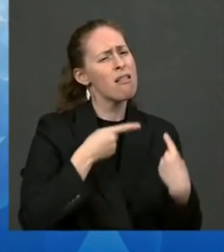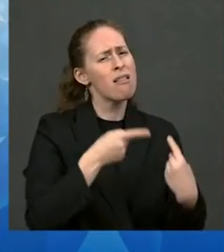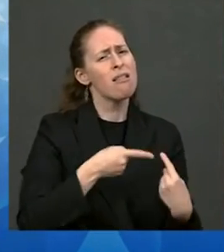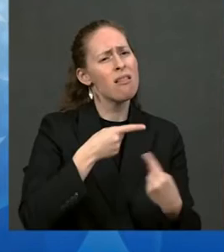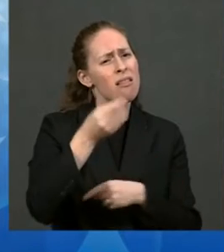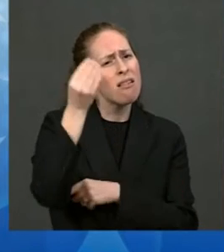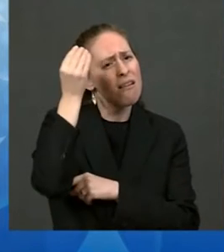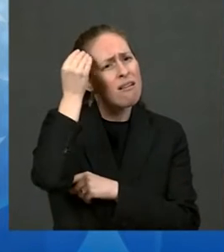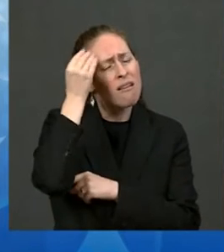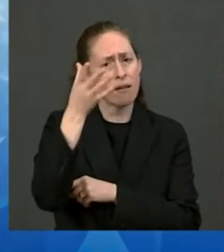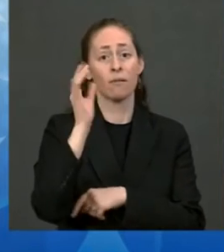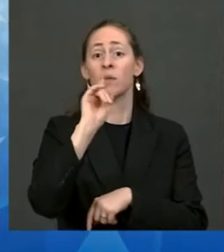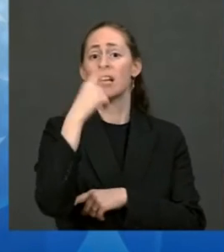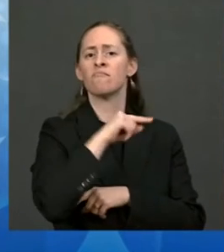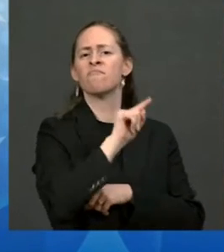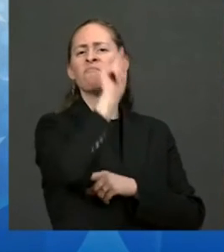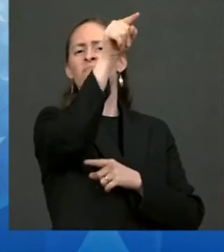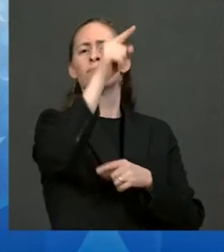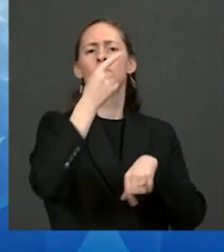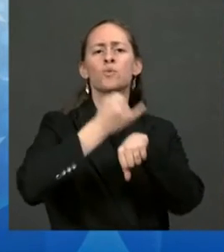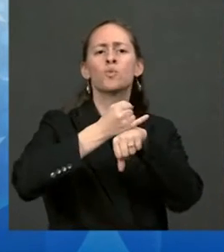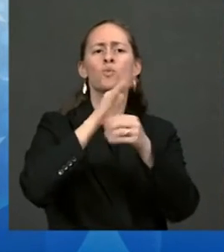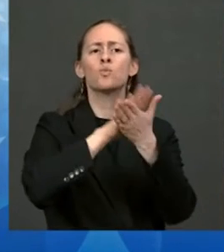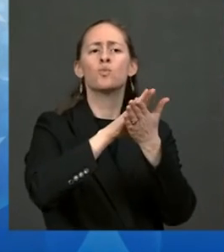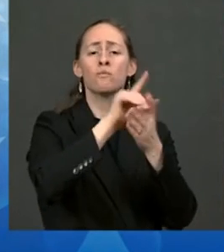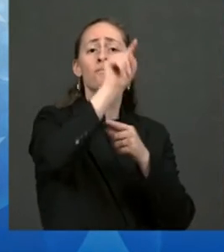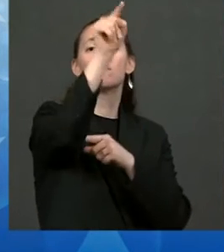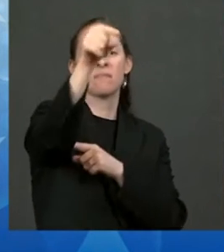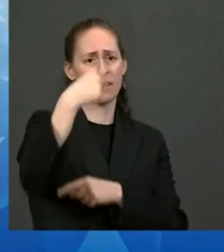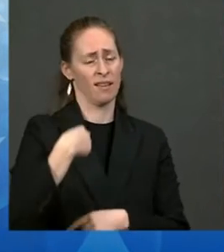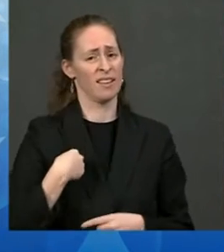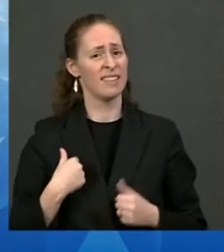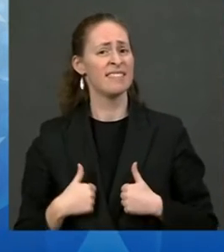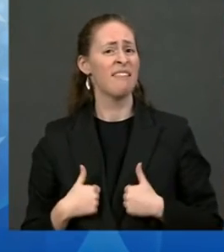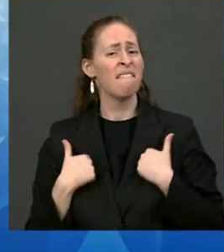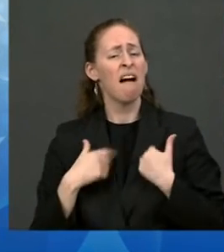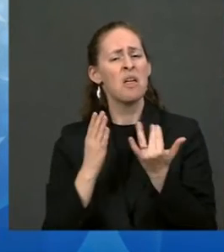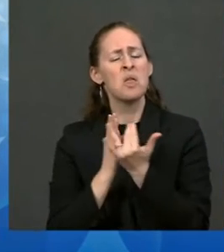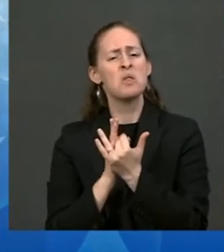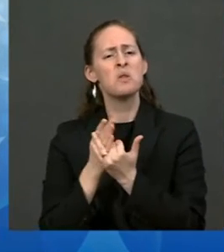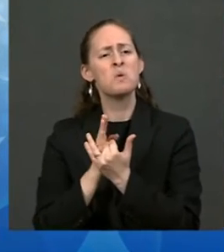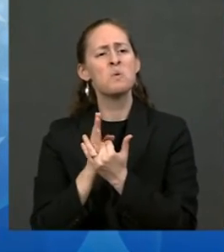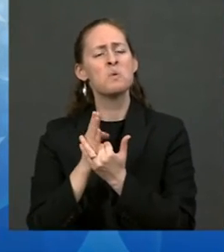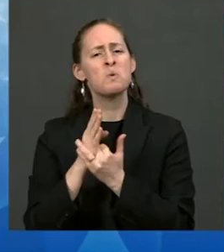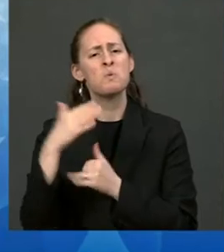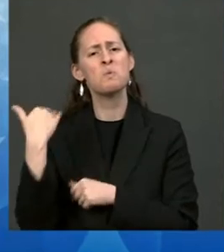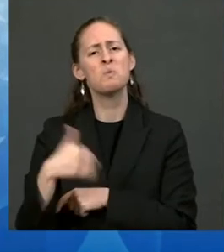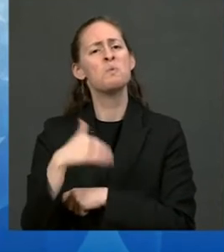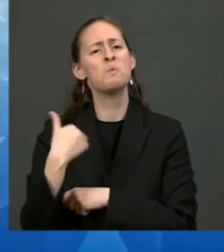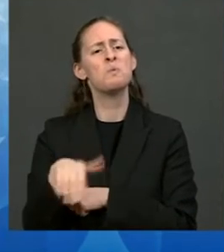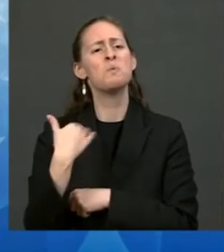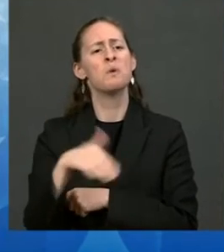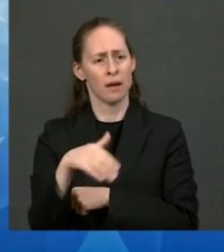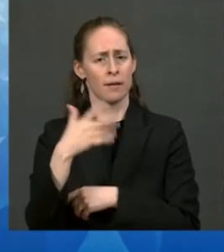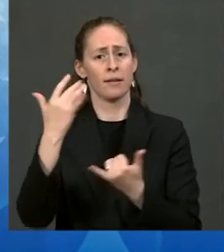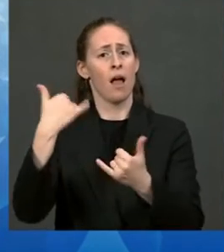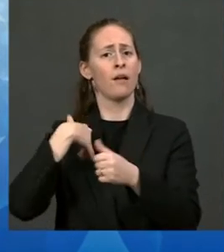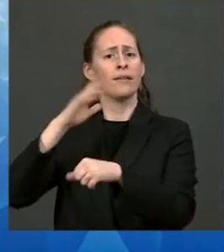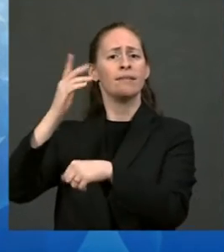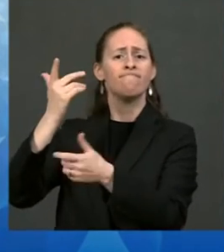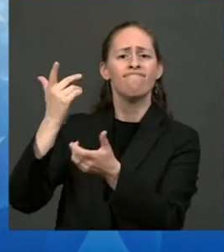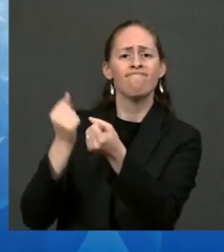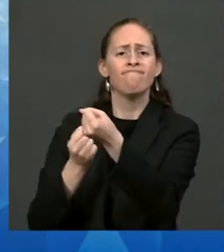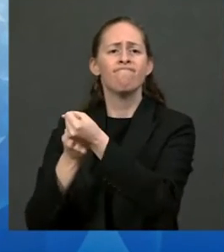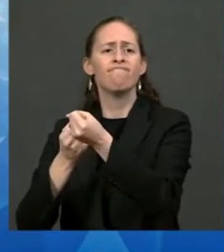community by organizing Indigenous voters to increase our presence at the polls so that we would have a voice in our